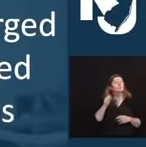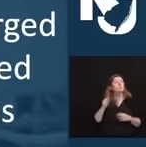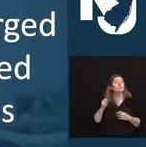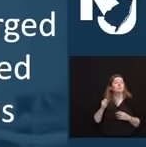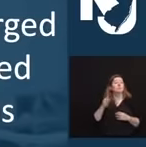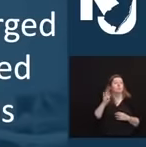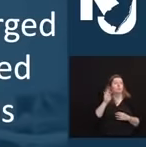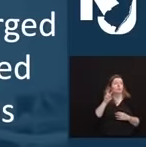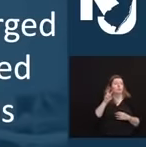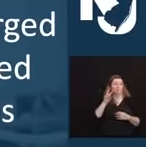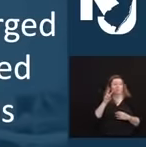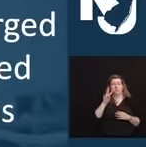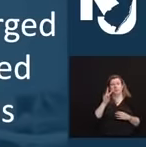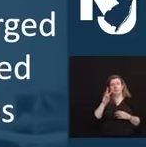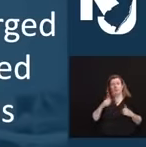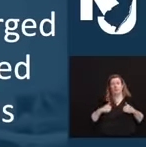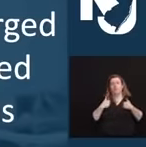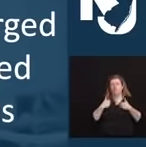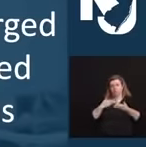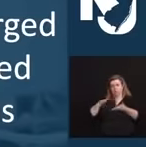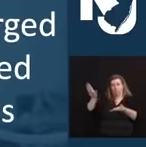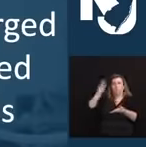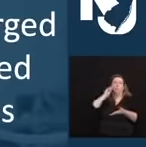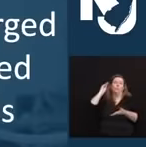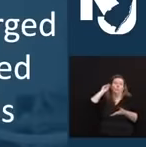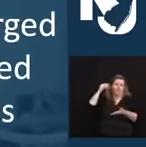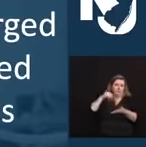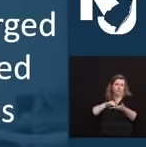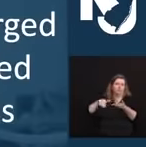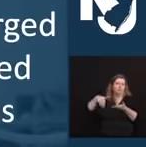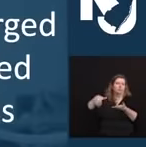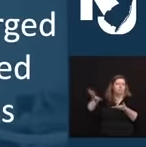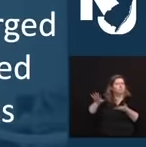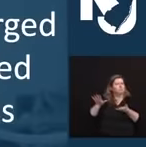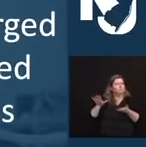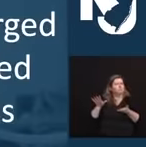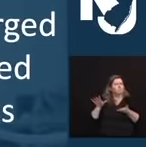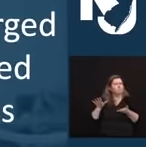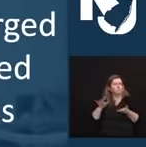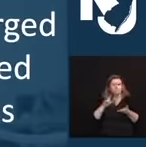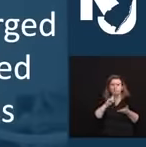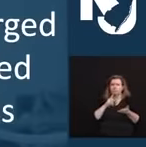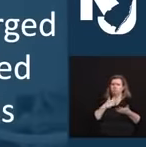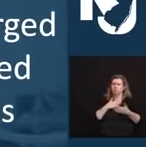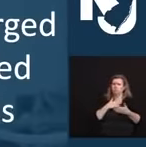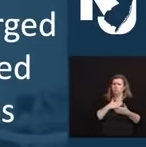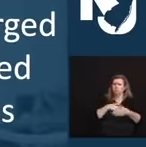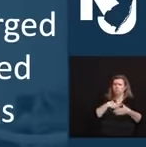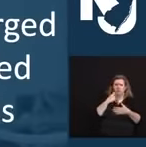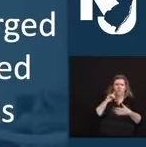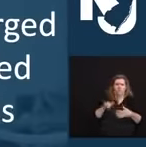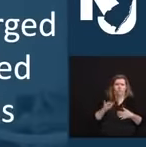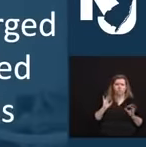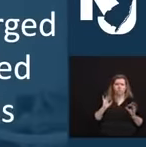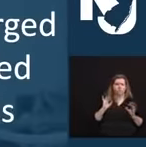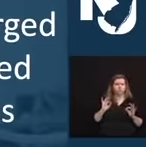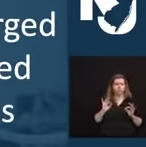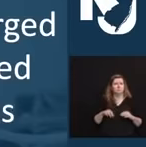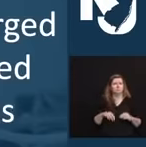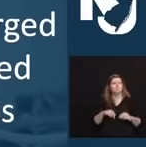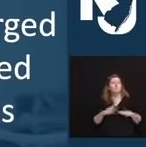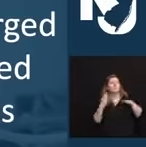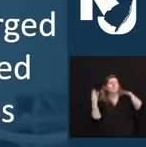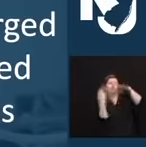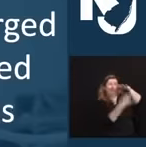were discharged, and that is not to be underappreciated, but another 498 COVID